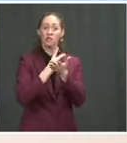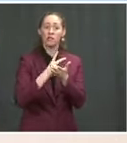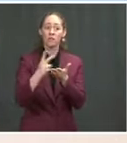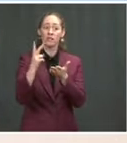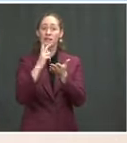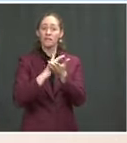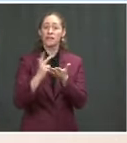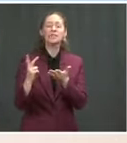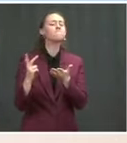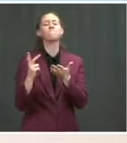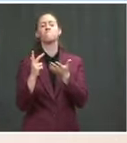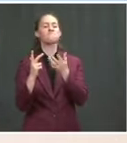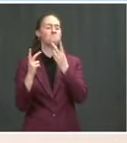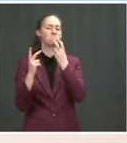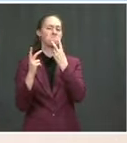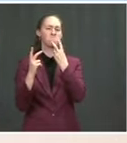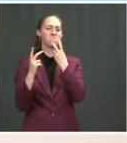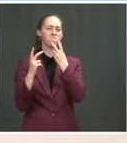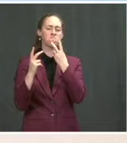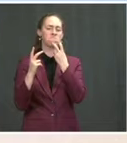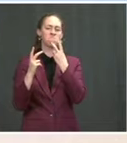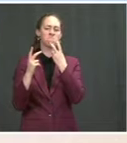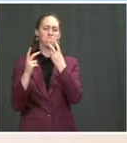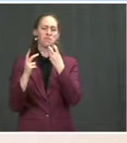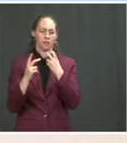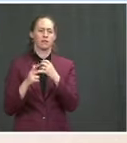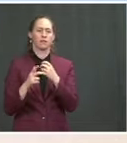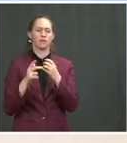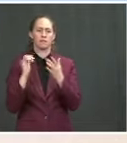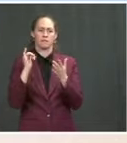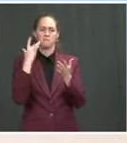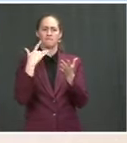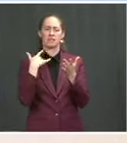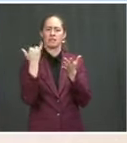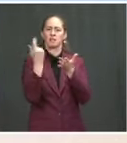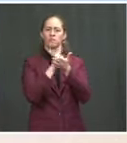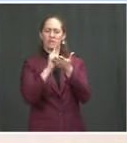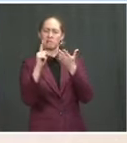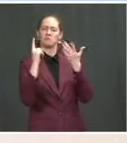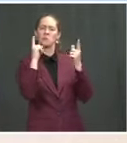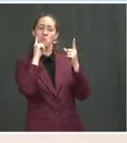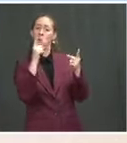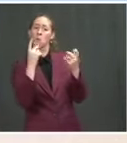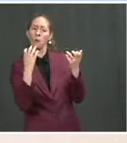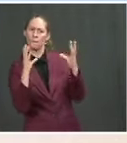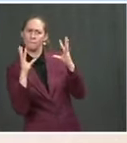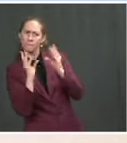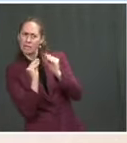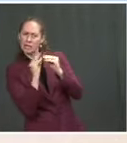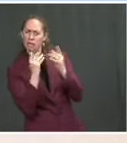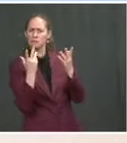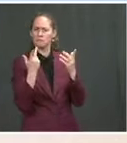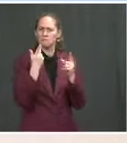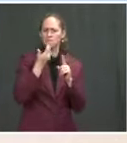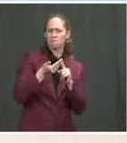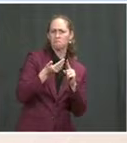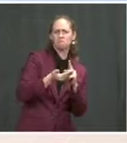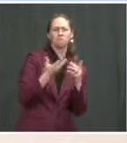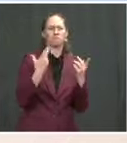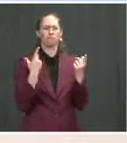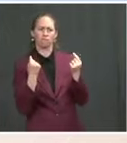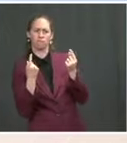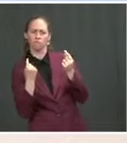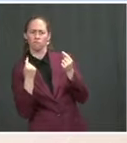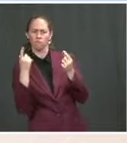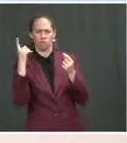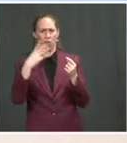forward. So that is why he's eager to have these meetings and discussions over the coming days in the White House